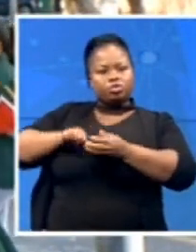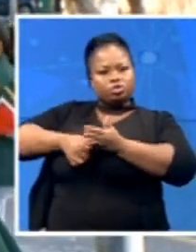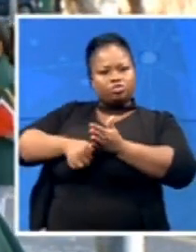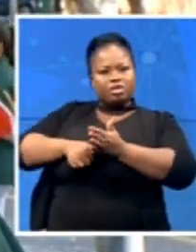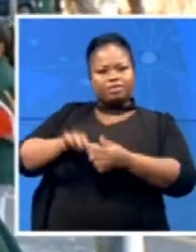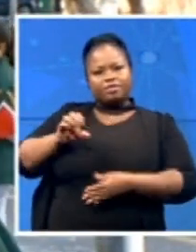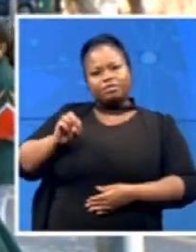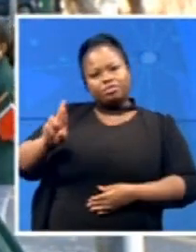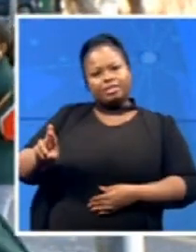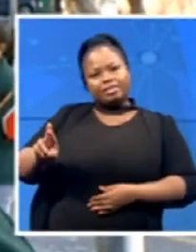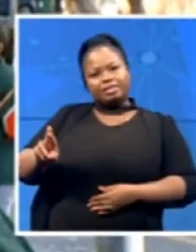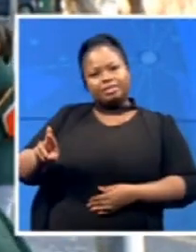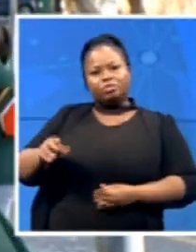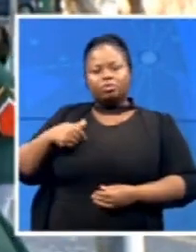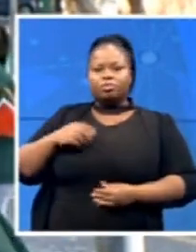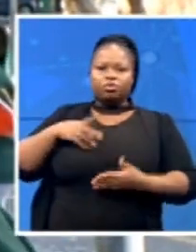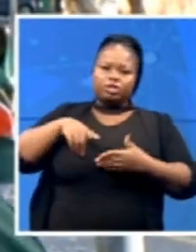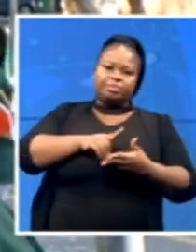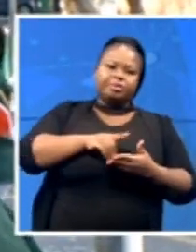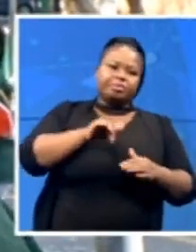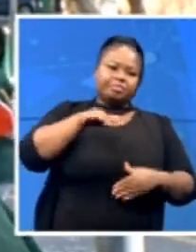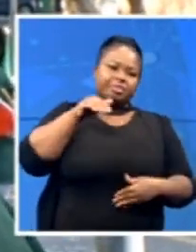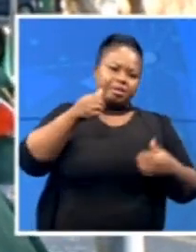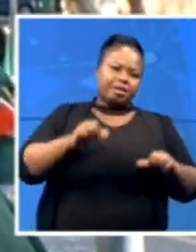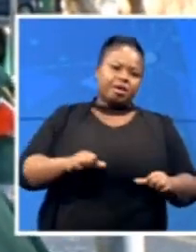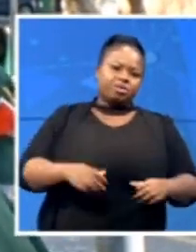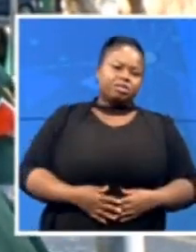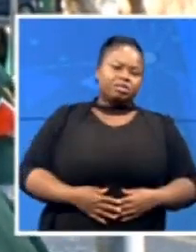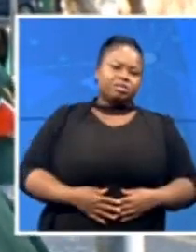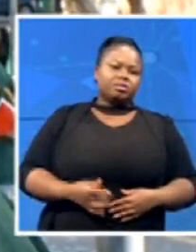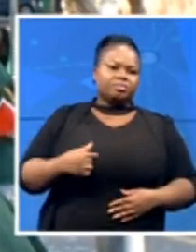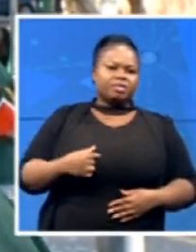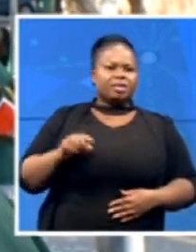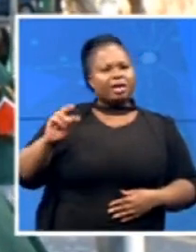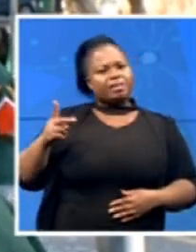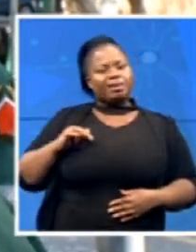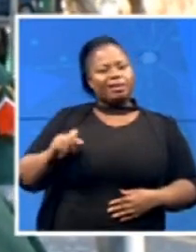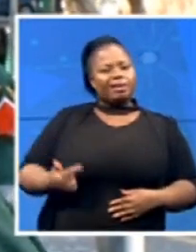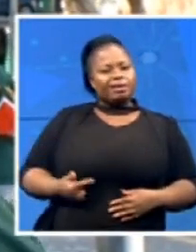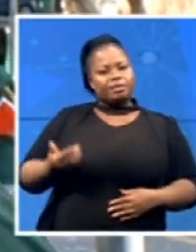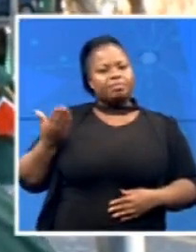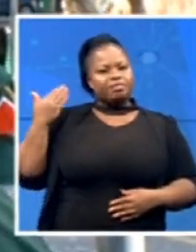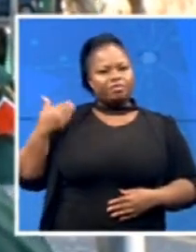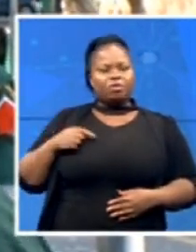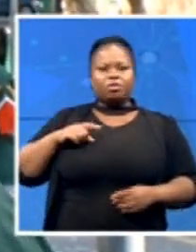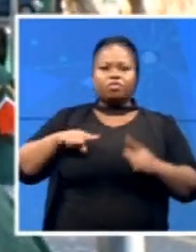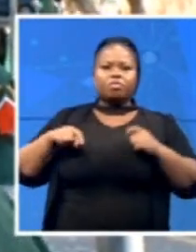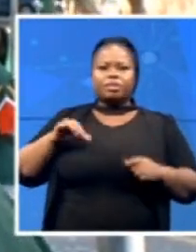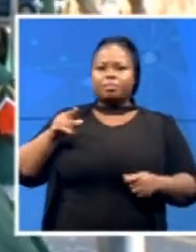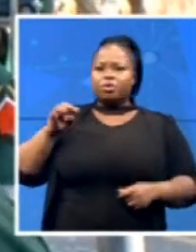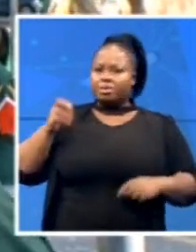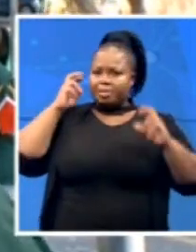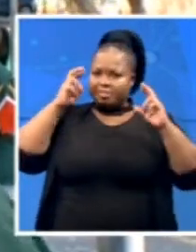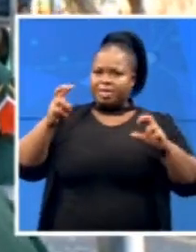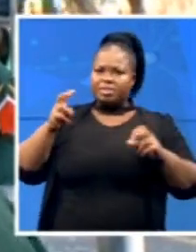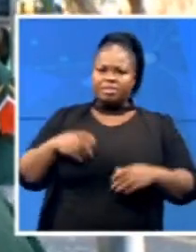like to deposit that into our bank account. We had a lady earlier, she came all the way from Clemon by bus, pulling a cart